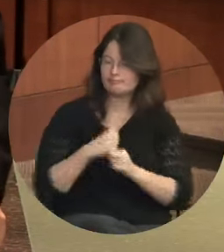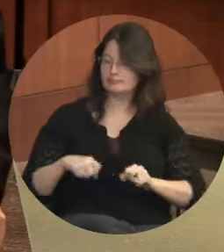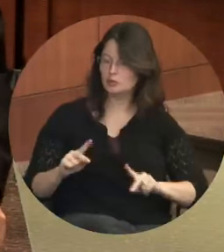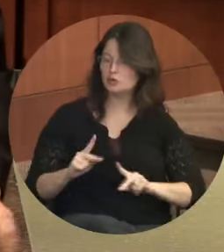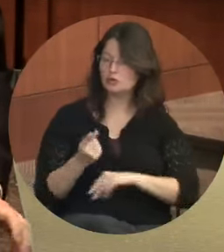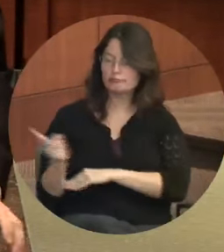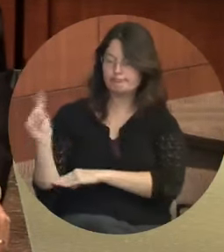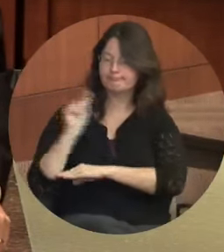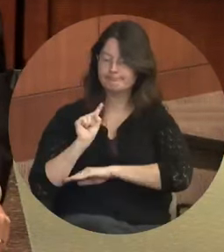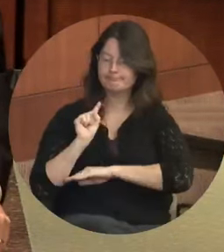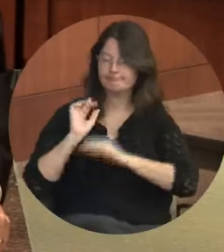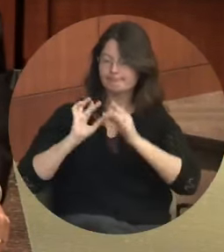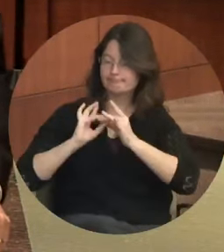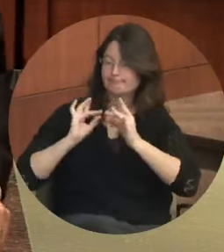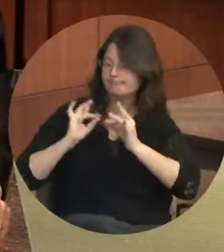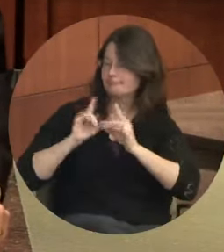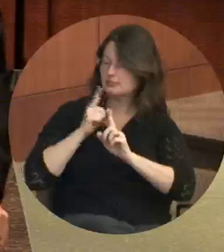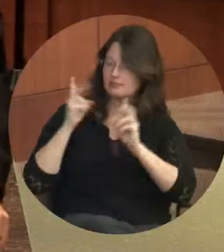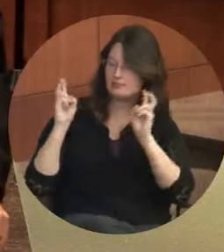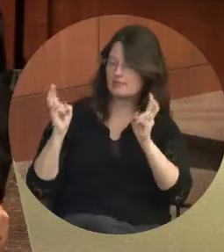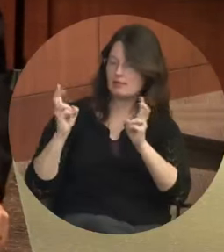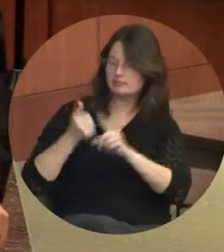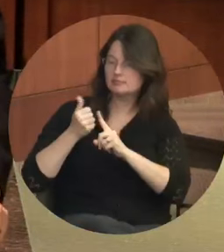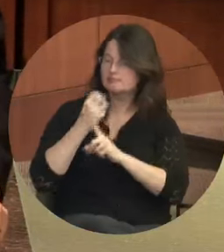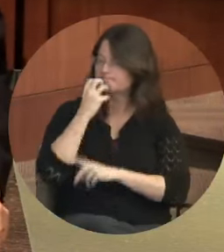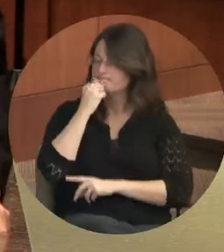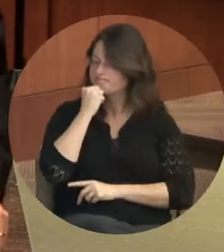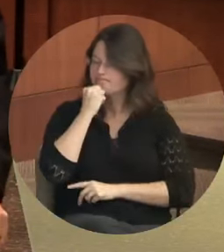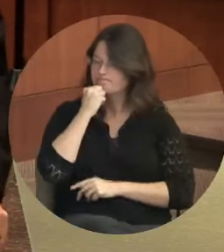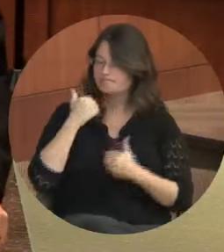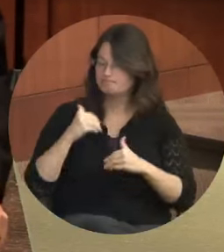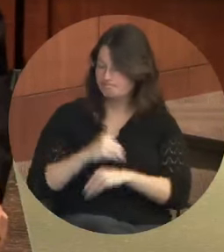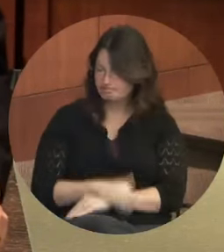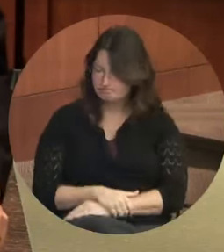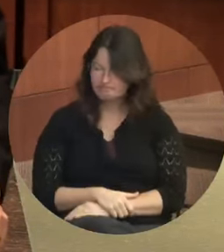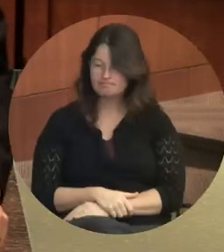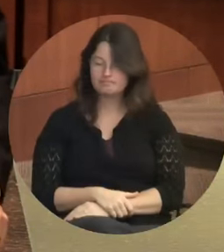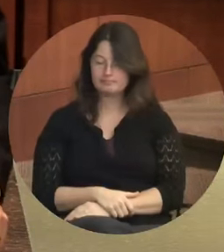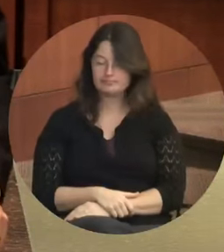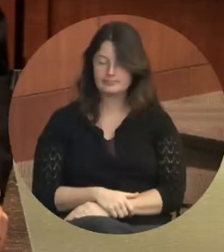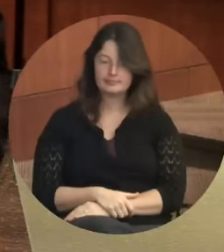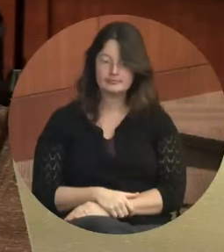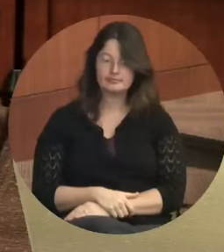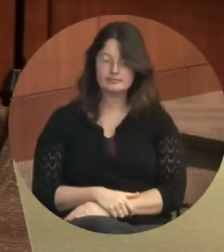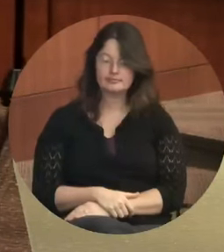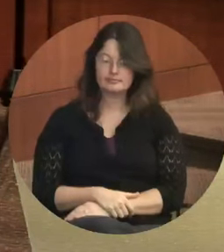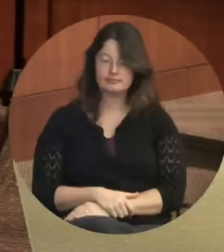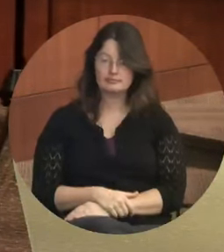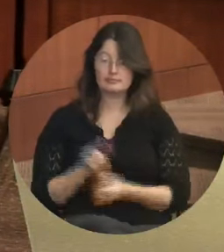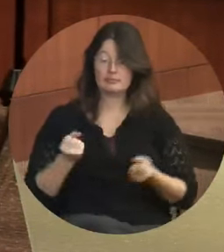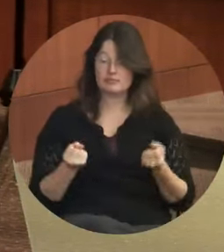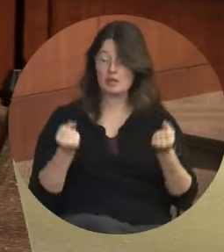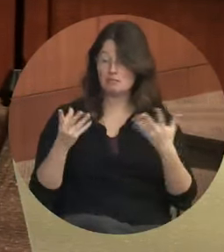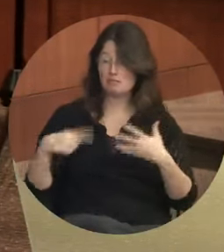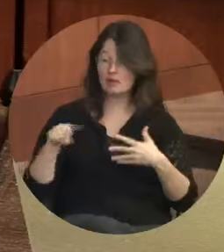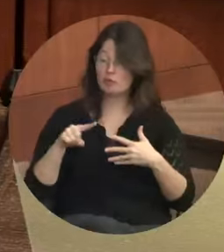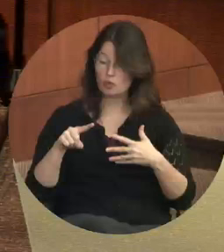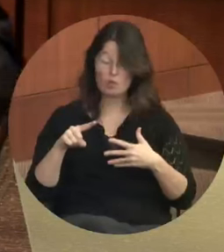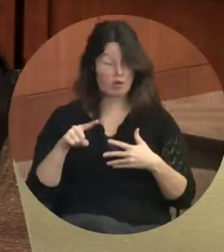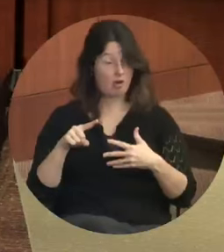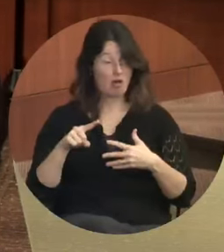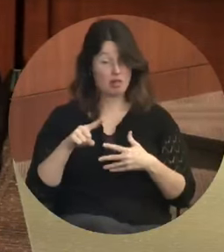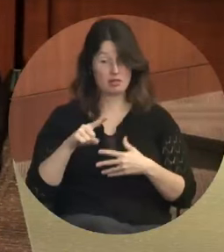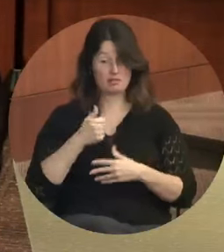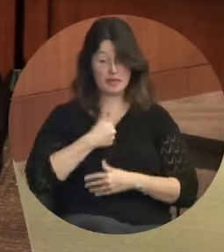a topic that's so near and dear to my heart. Many of you received an invitation from me,